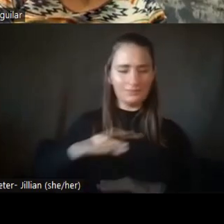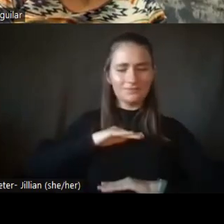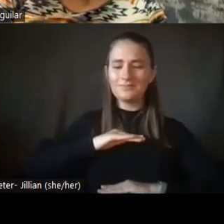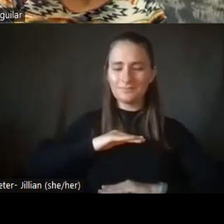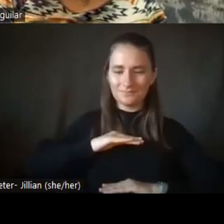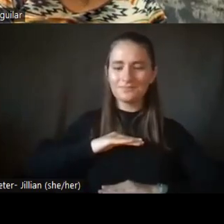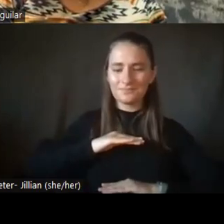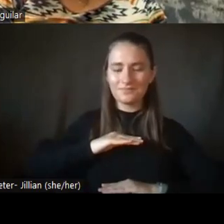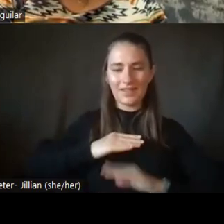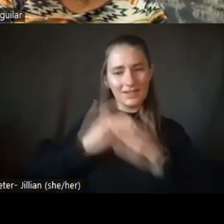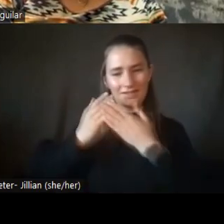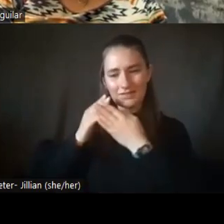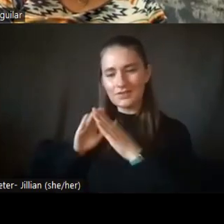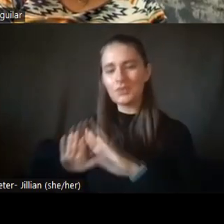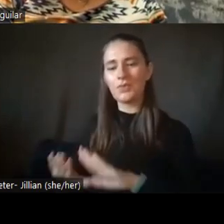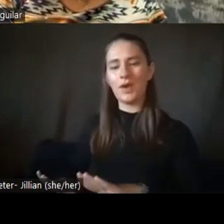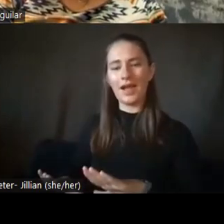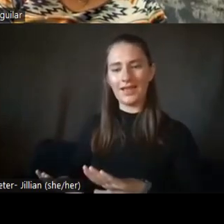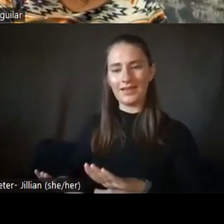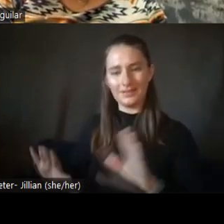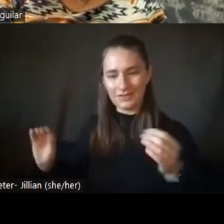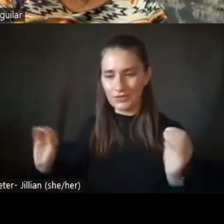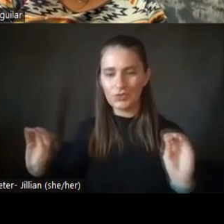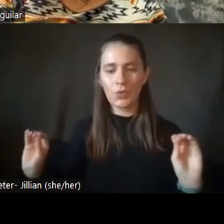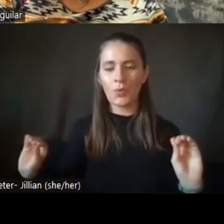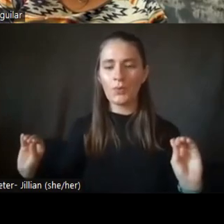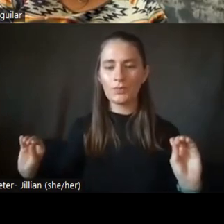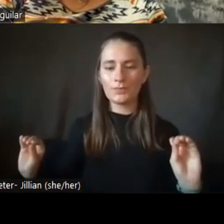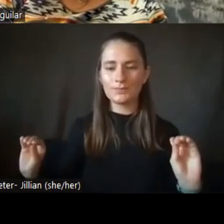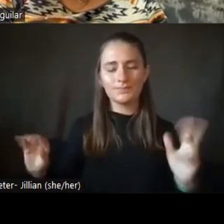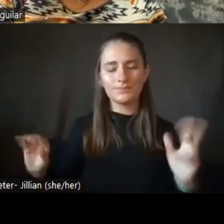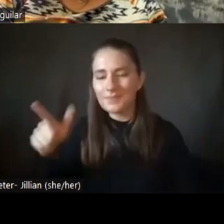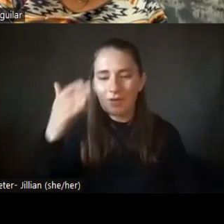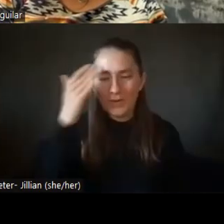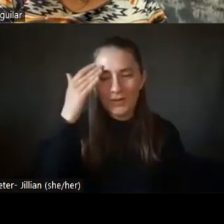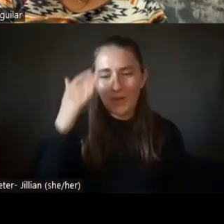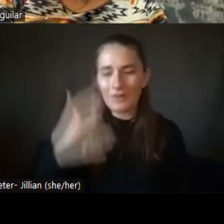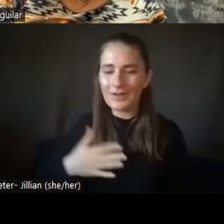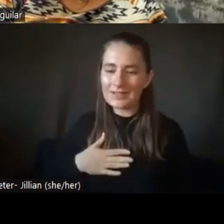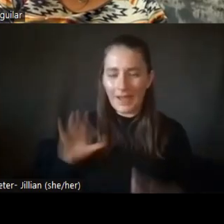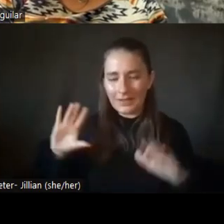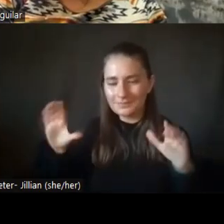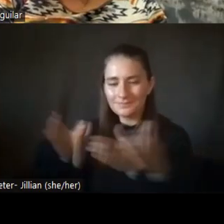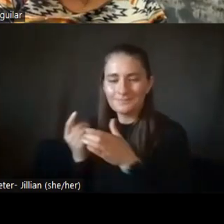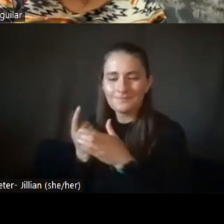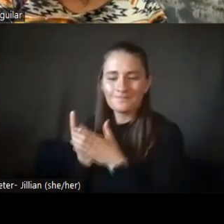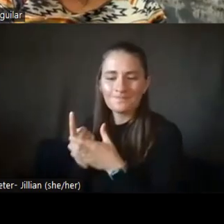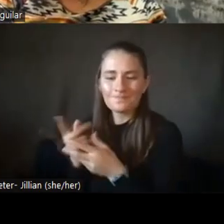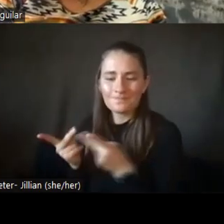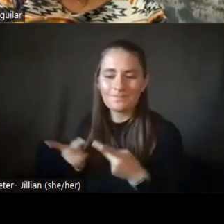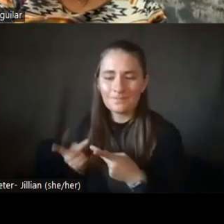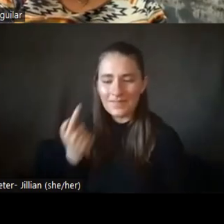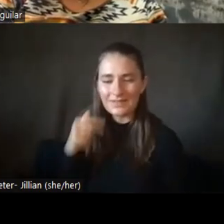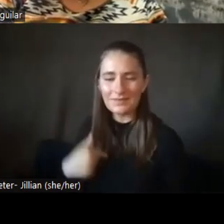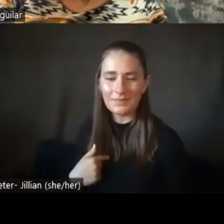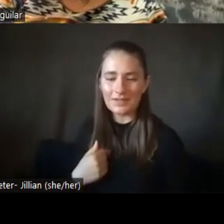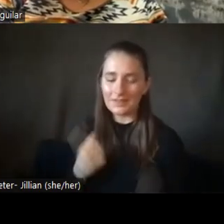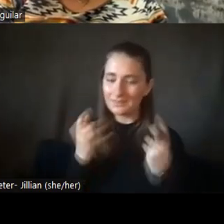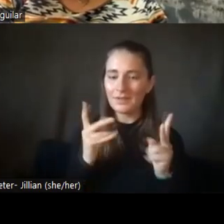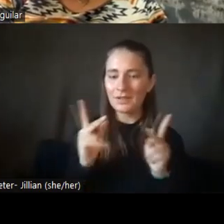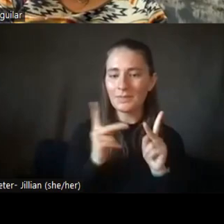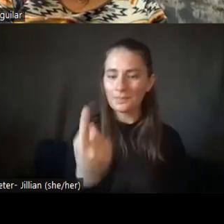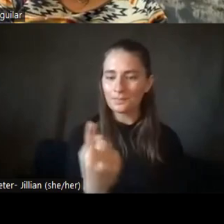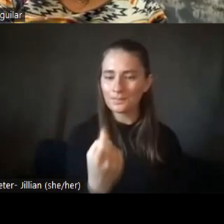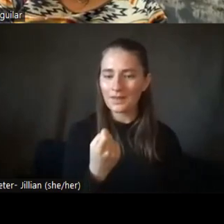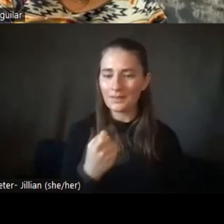and it's quiet and it's, there's no, you know, it's just my little spot where I have, and a lot of people who come into my office,